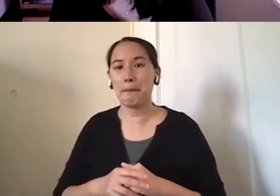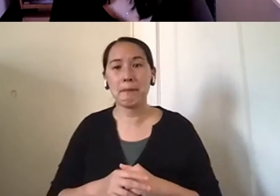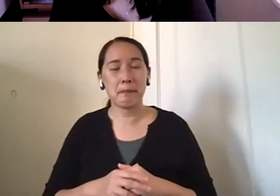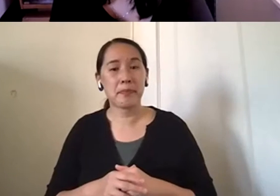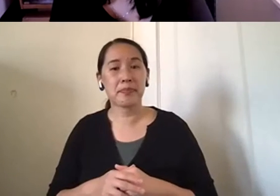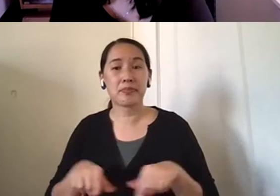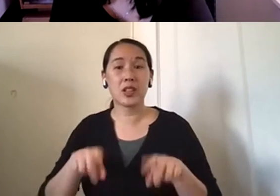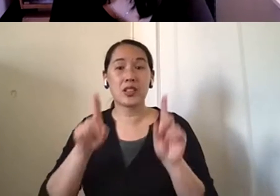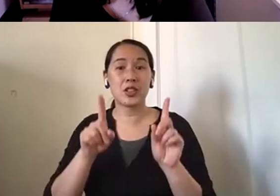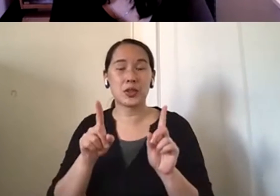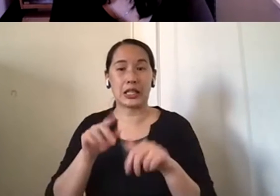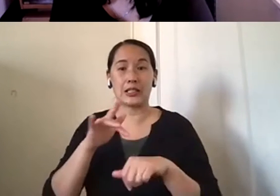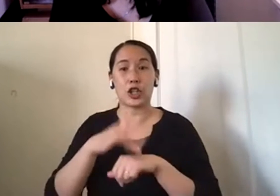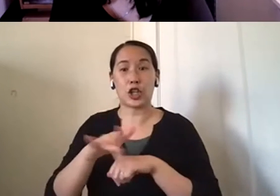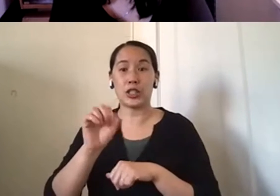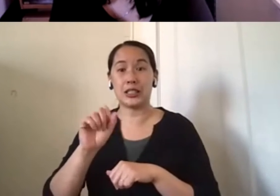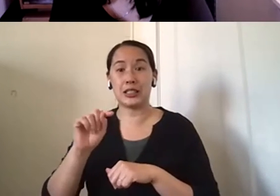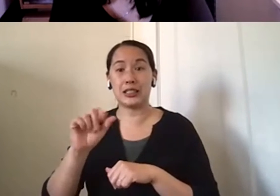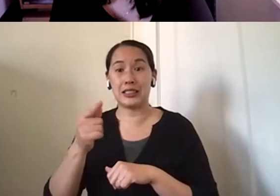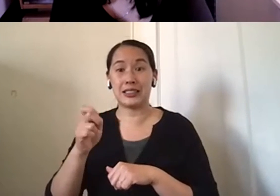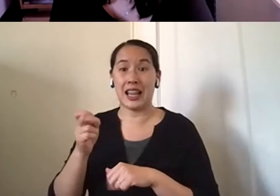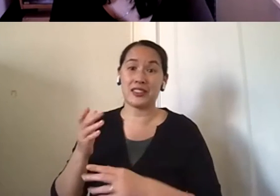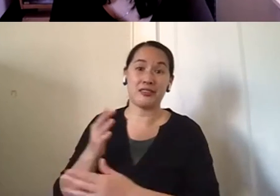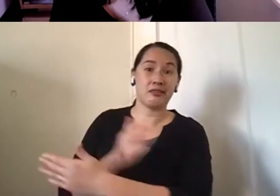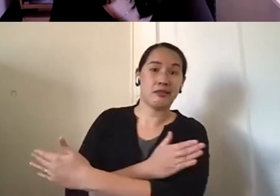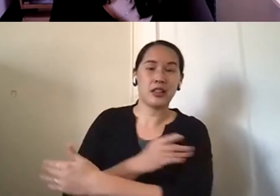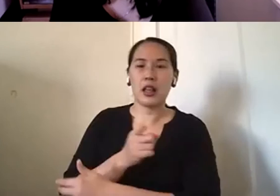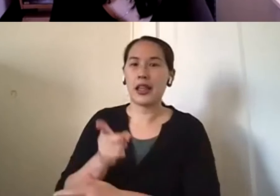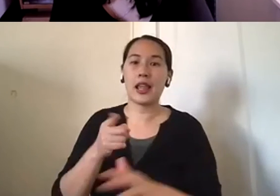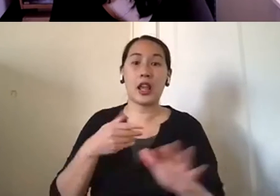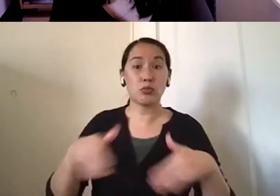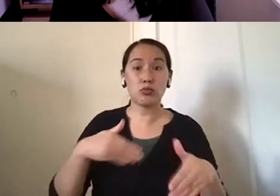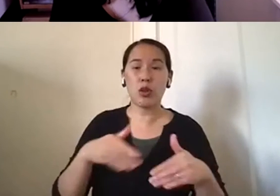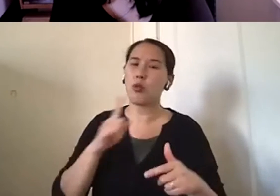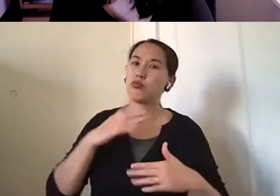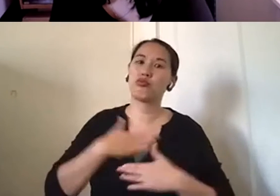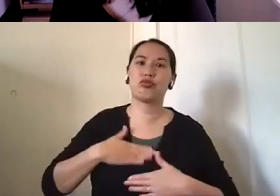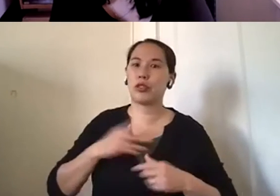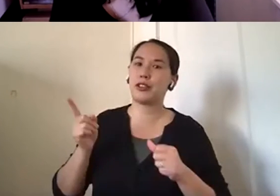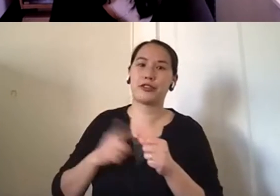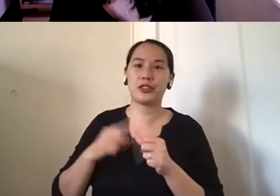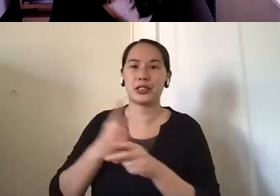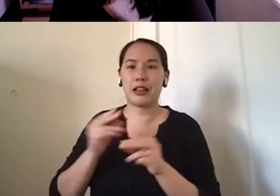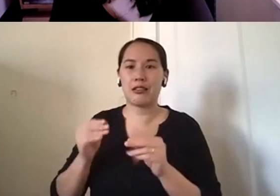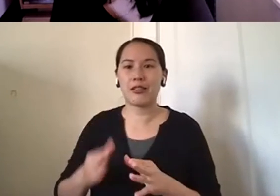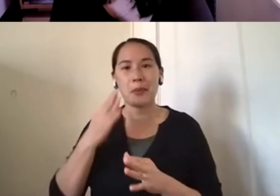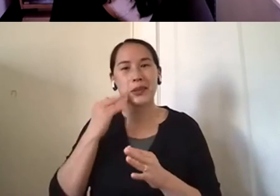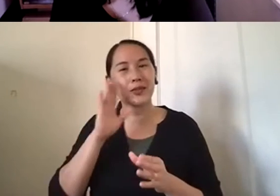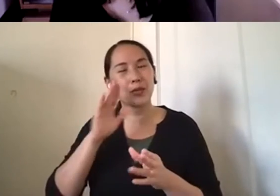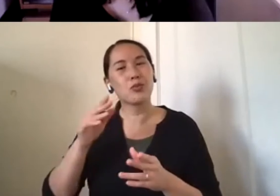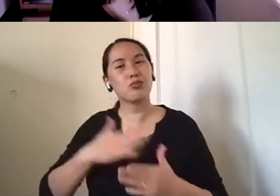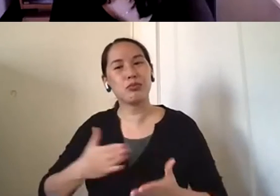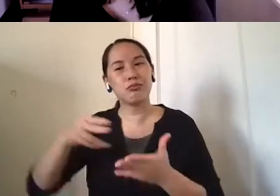the early stages, when he was able to walk, he used to really enjoy their first caregiver who would dance with him and taking out for walks and,